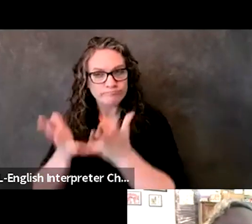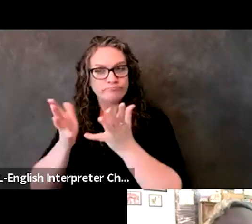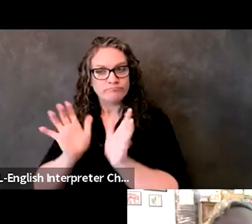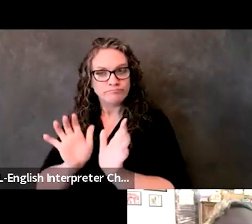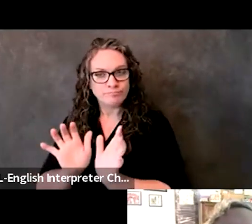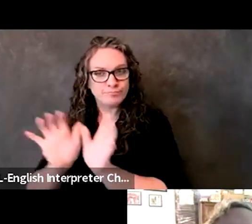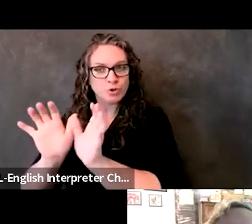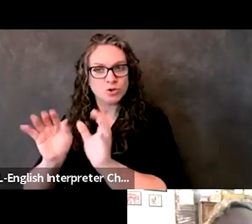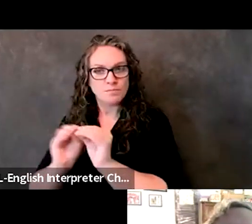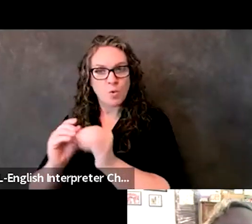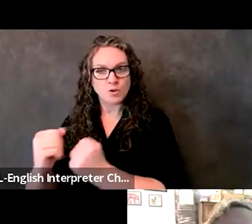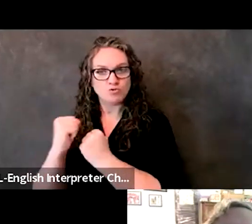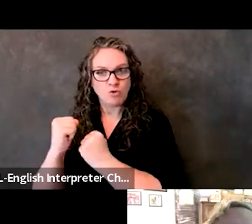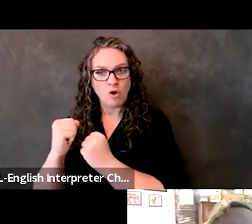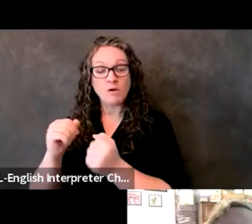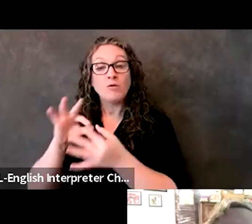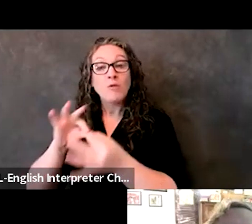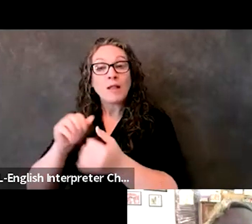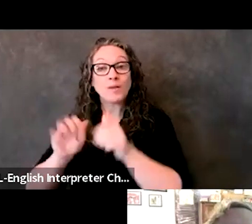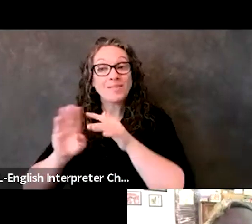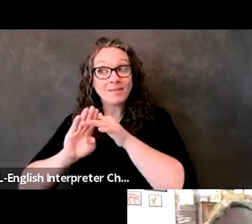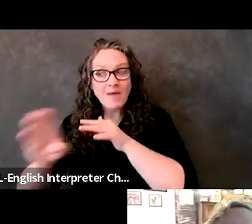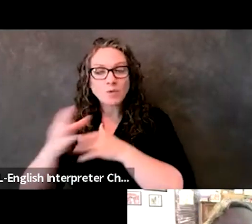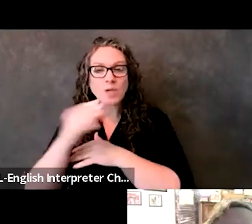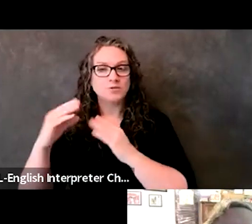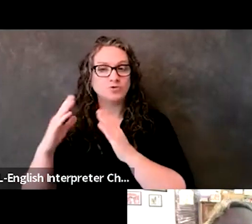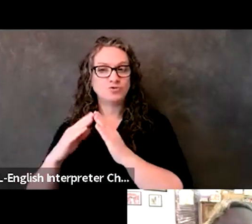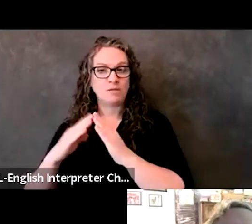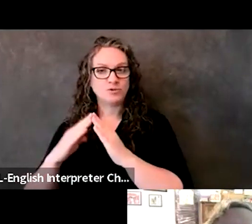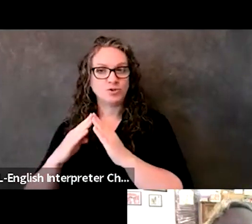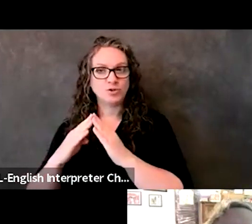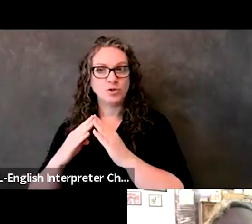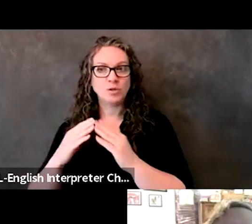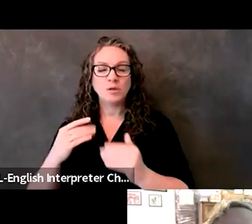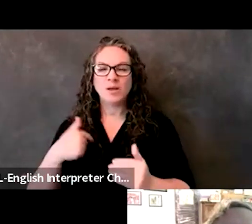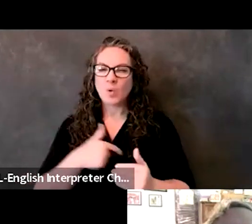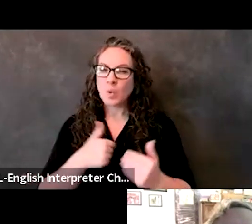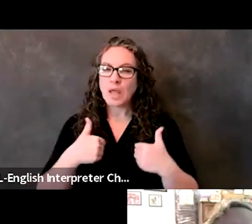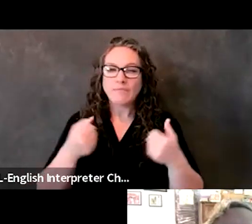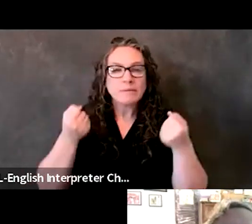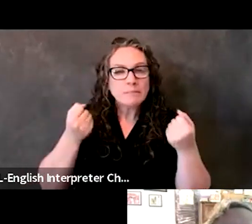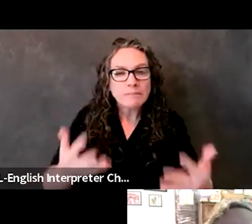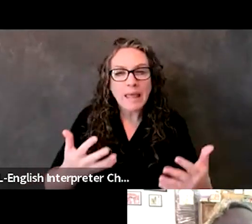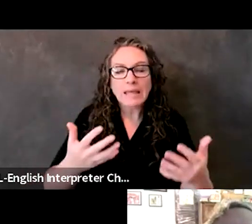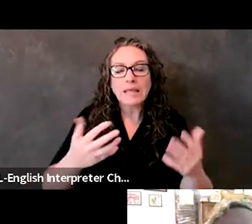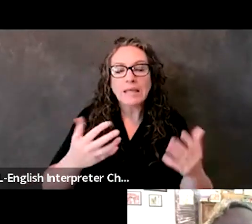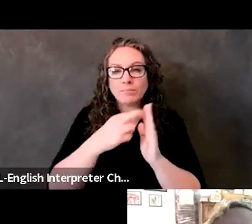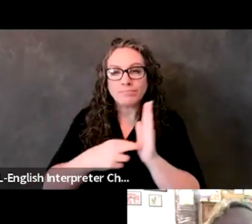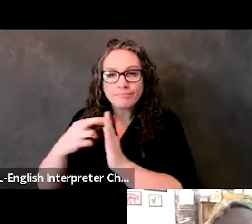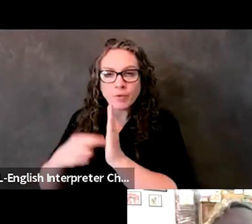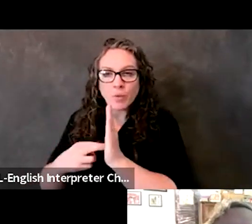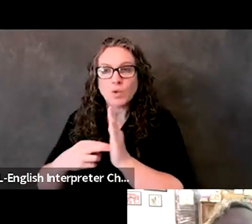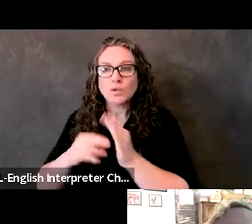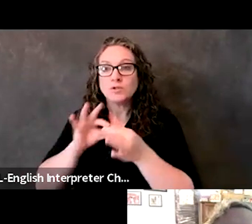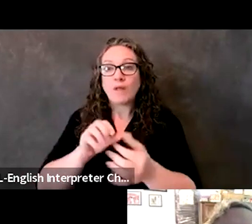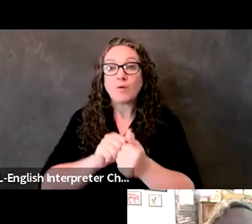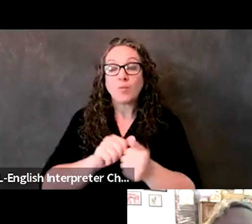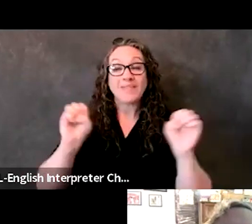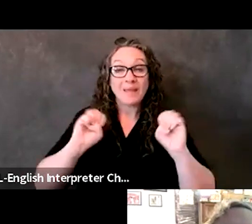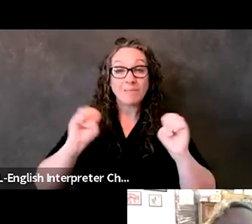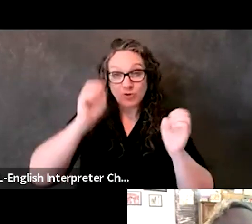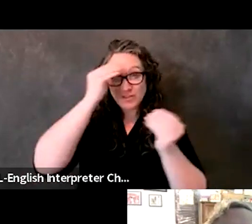evacuation and sheltering. Uh, I think we have quite a bit of parameters that guide communication and emergency notifications.